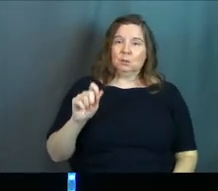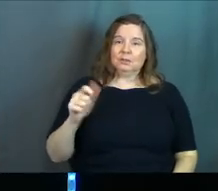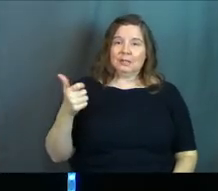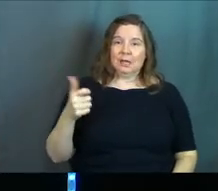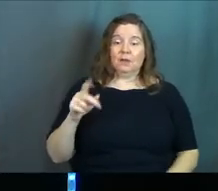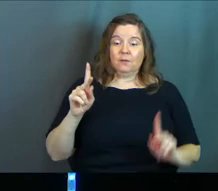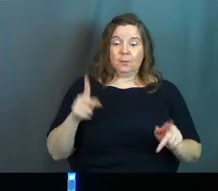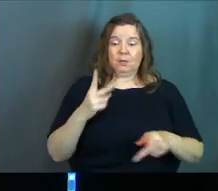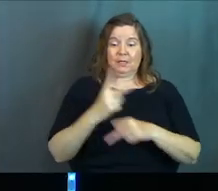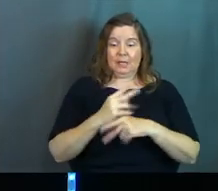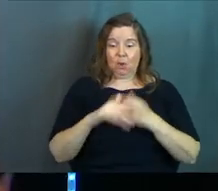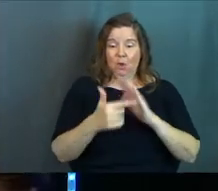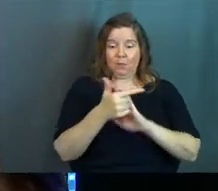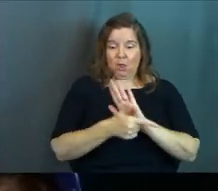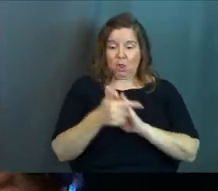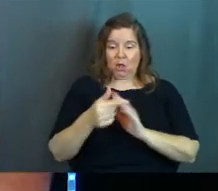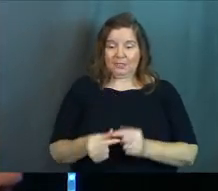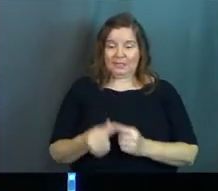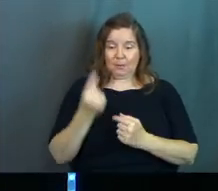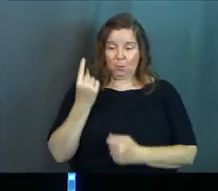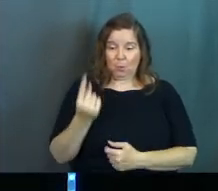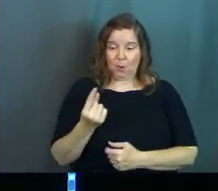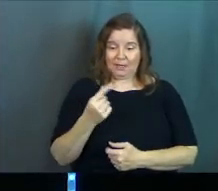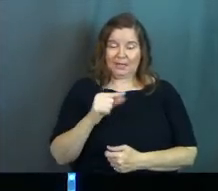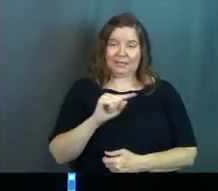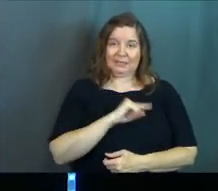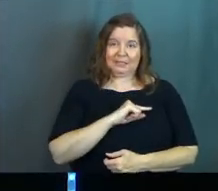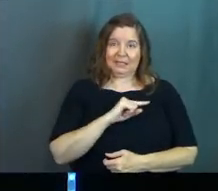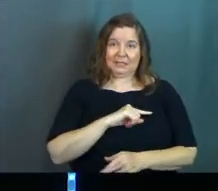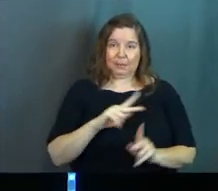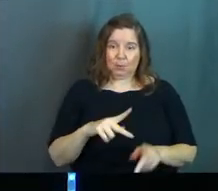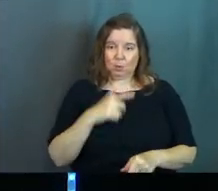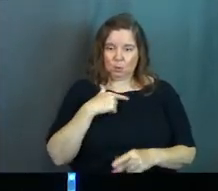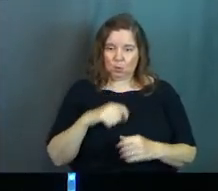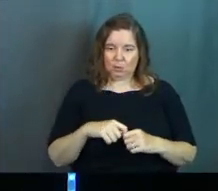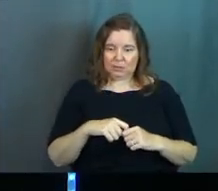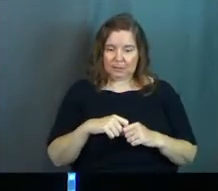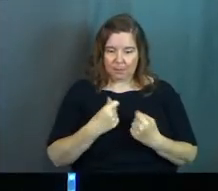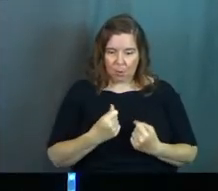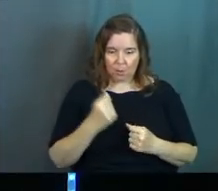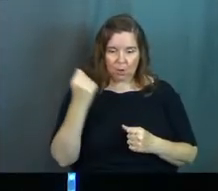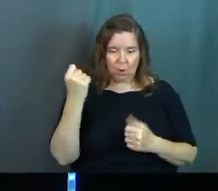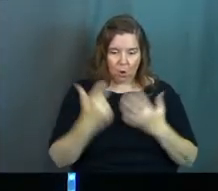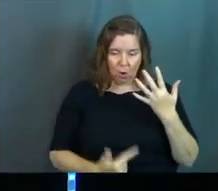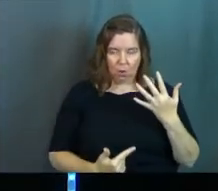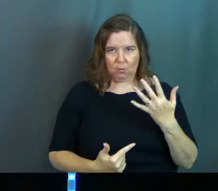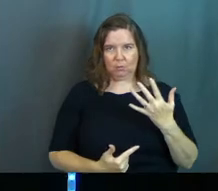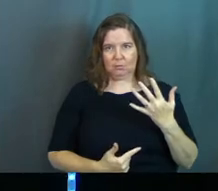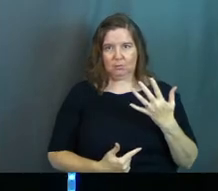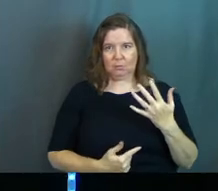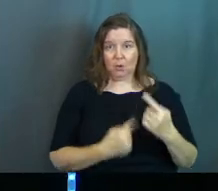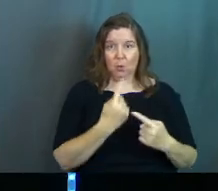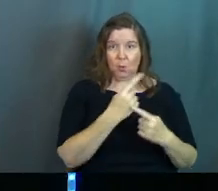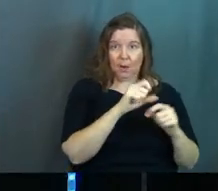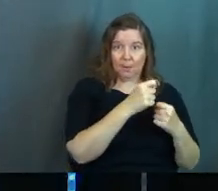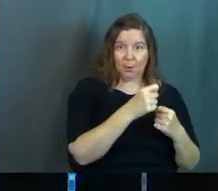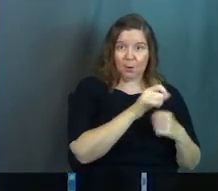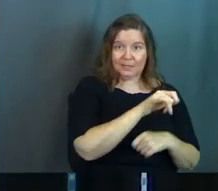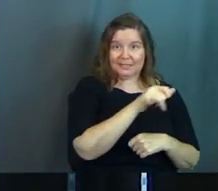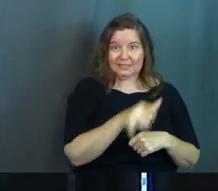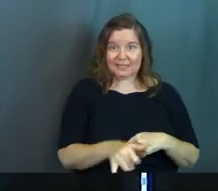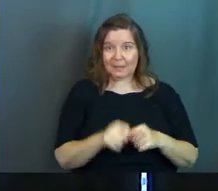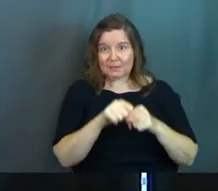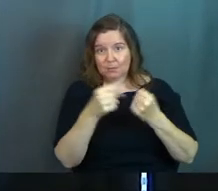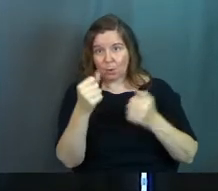For the person who keeps all of the laws except one is as guilty as the person who has broken all of God's laws. You're welcome.